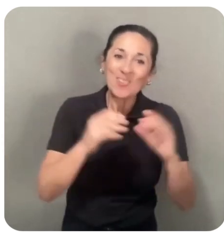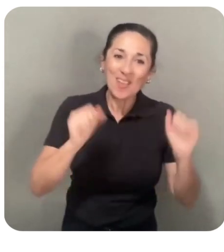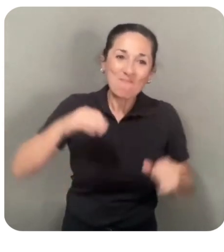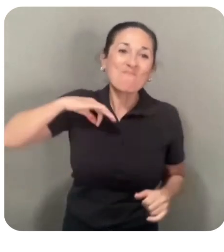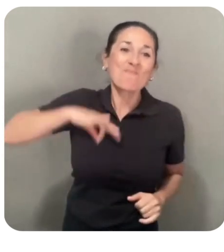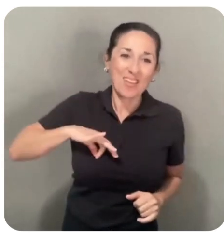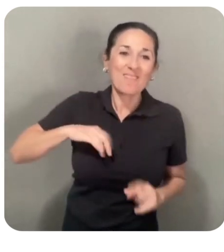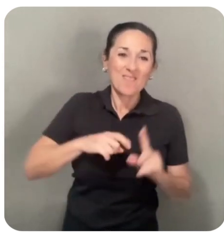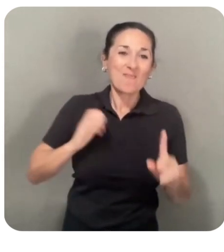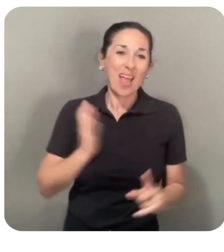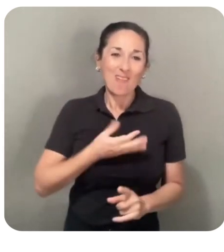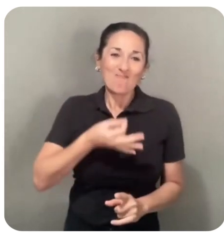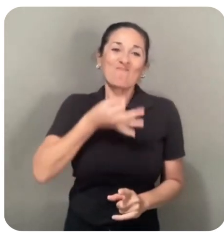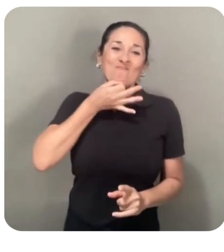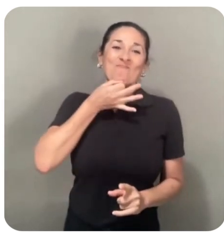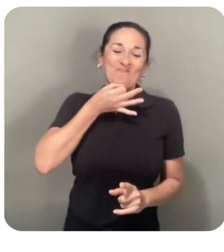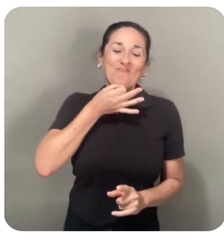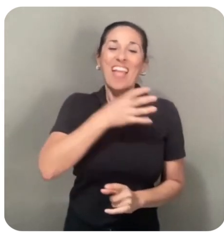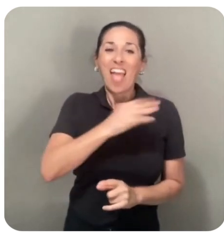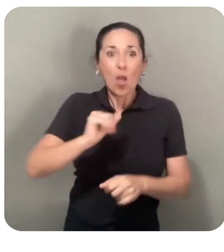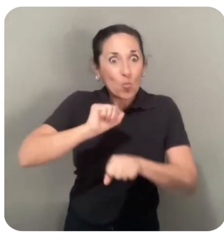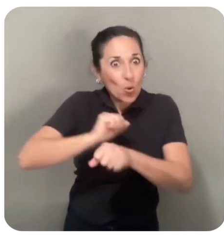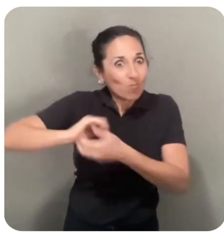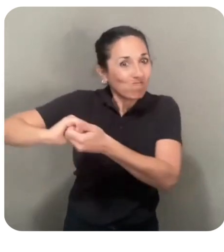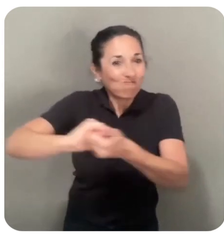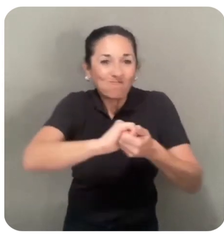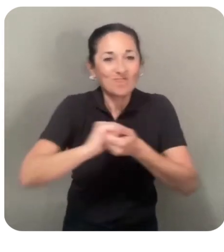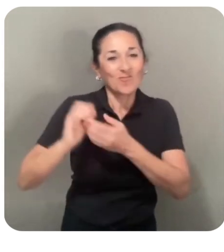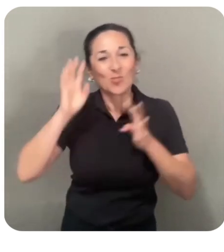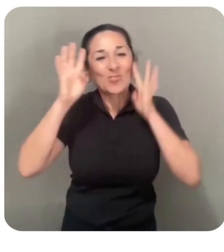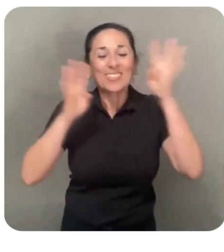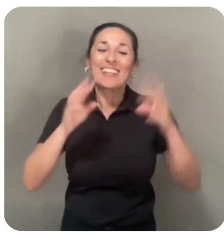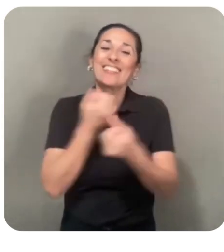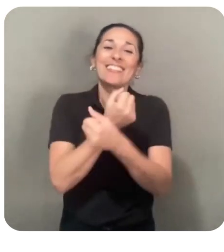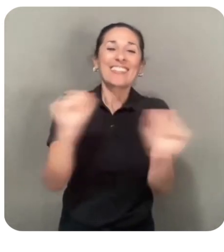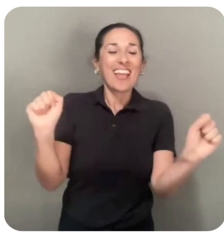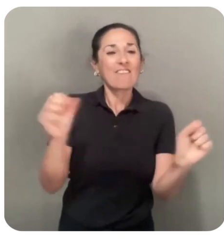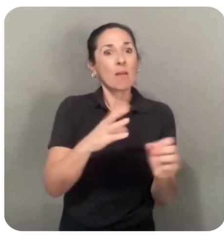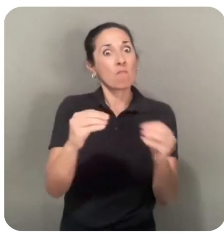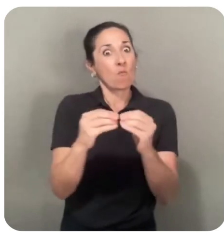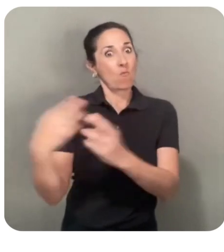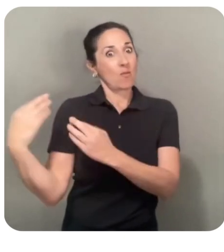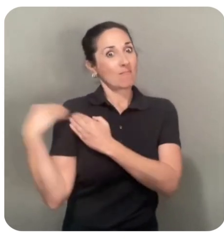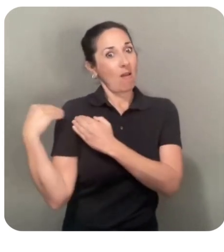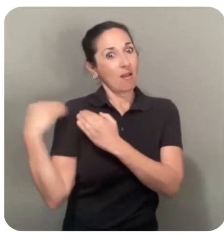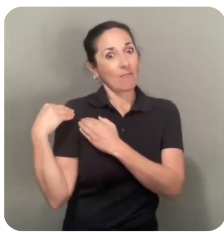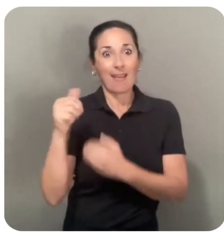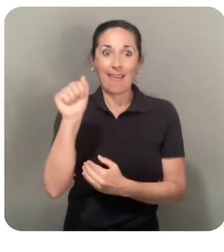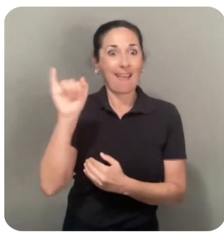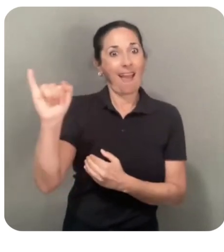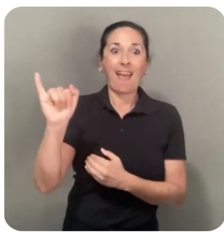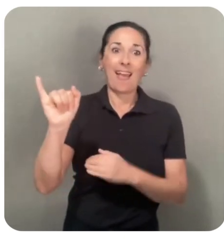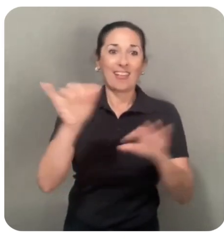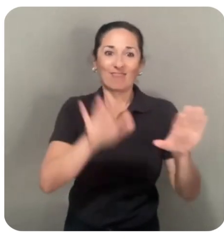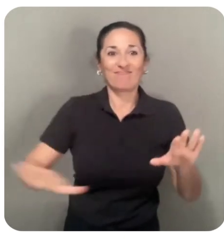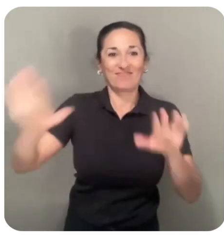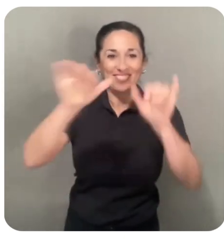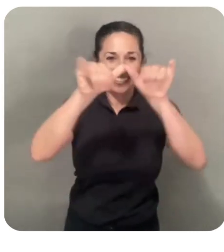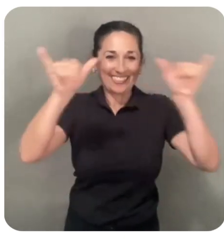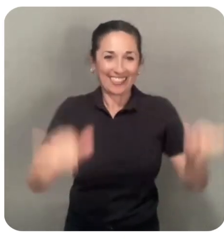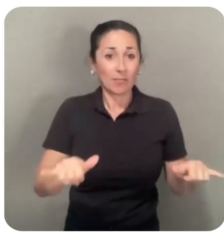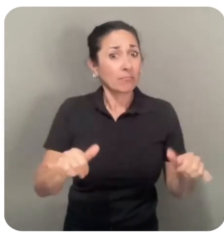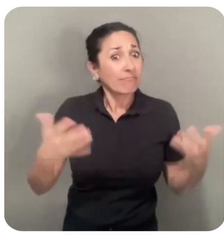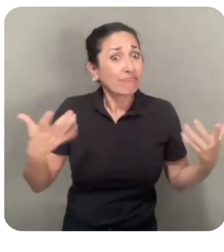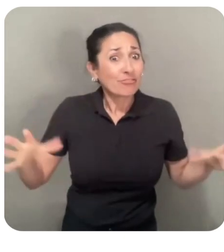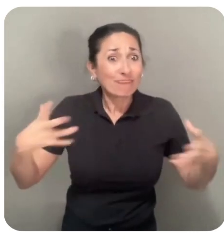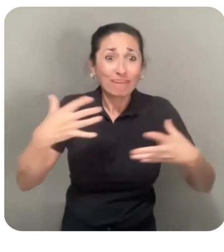benefit from our expertise and also work together to create a safer and more responsible AI ecosystem. And that wraps it up